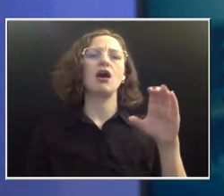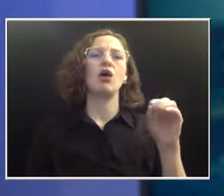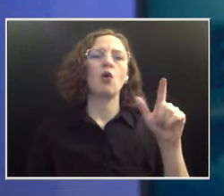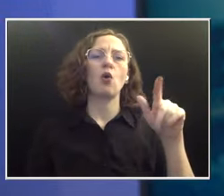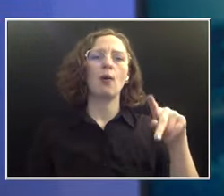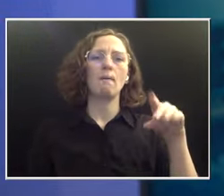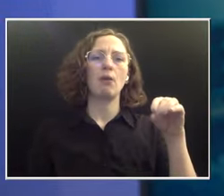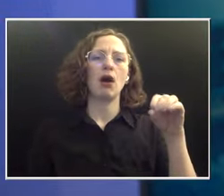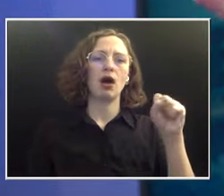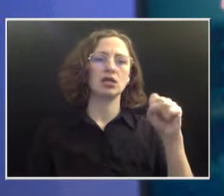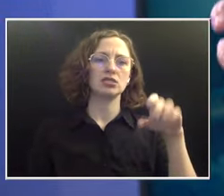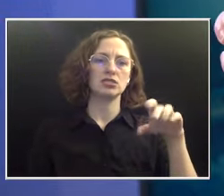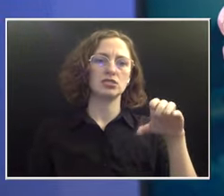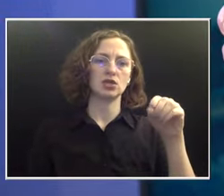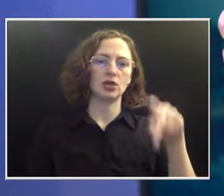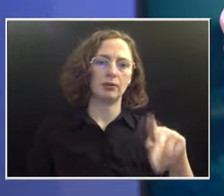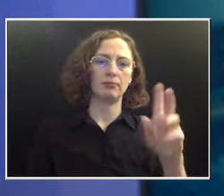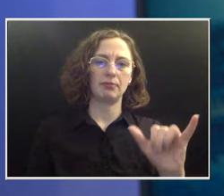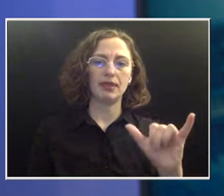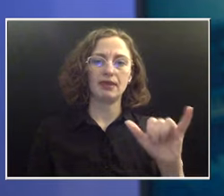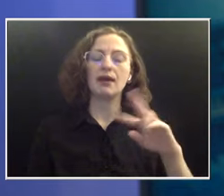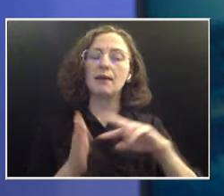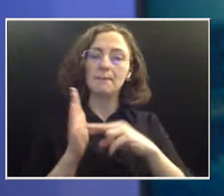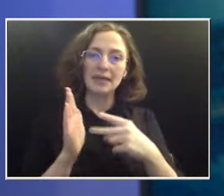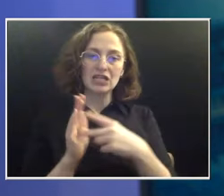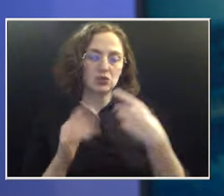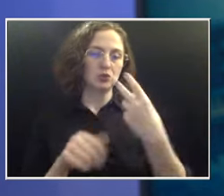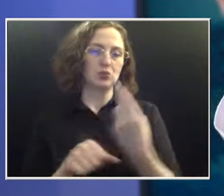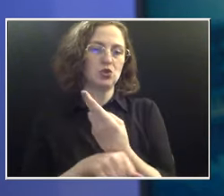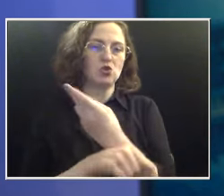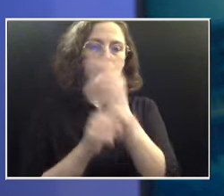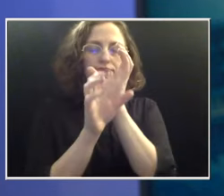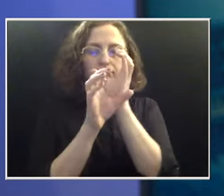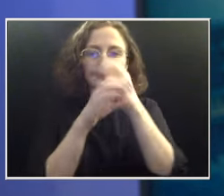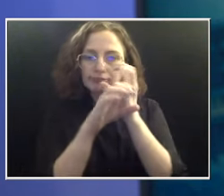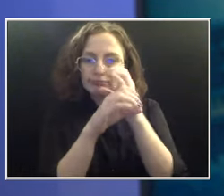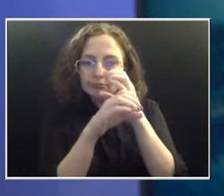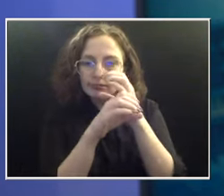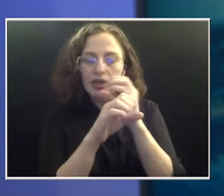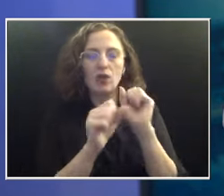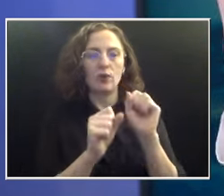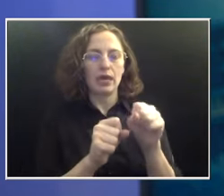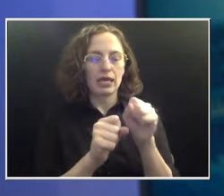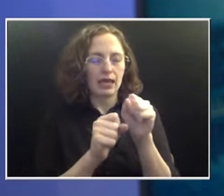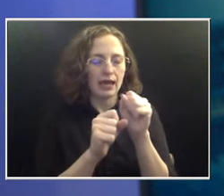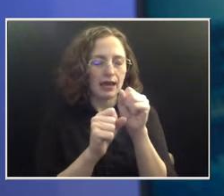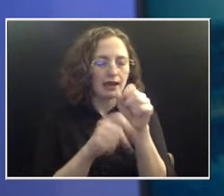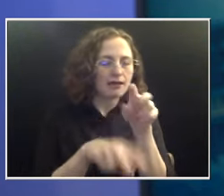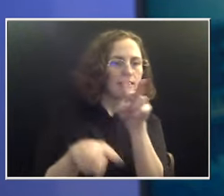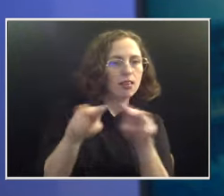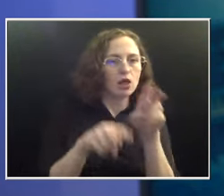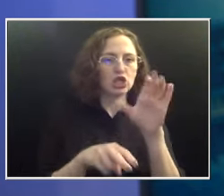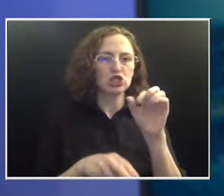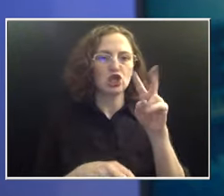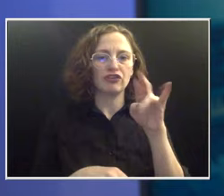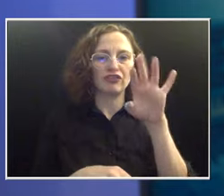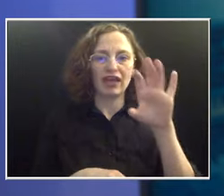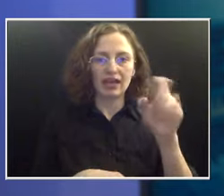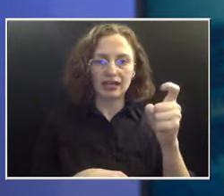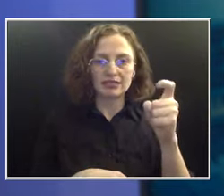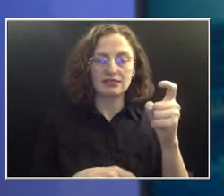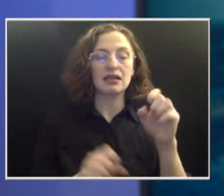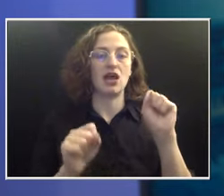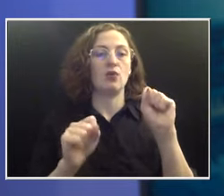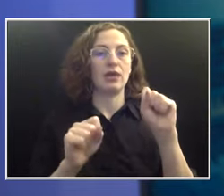use a microscope to take a closer look at the cervix, so you can take directed biopsies. So sometimes what I may not see with my naked